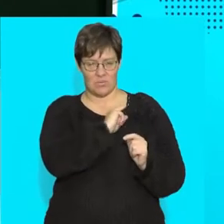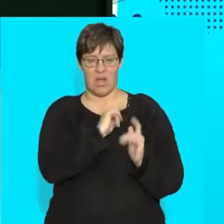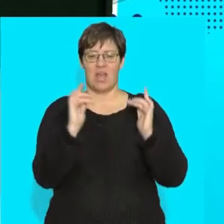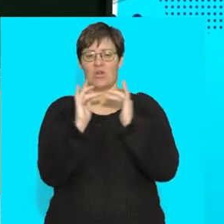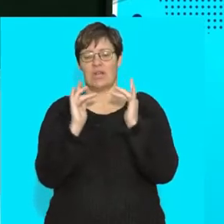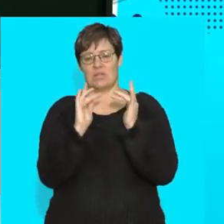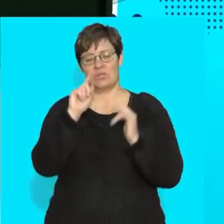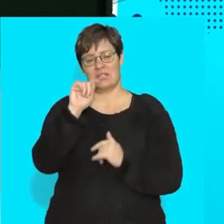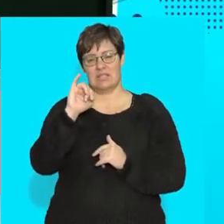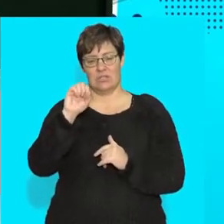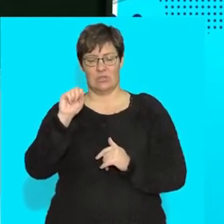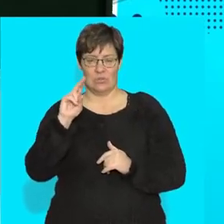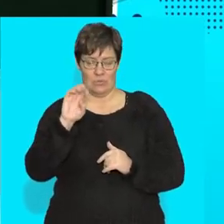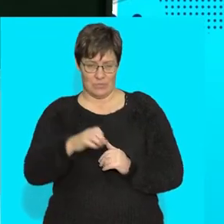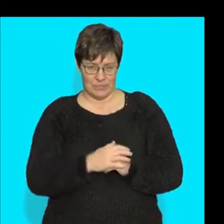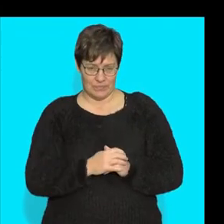connective tissue.